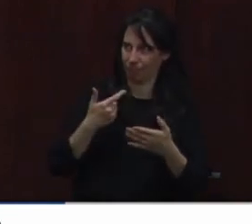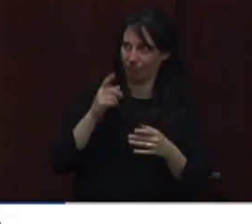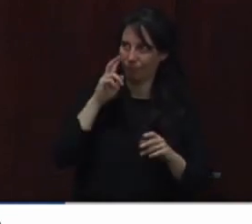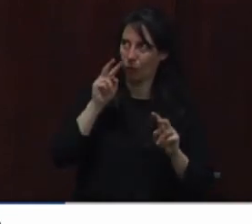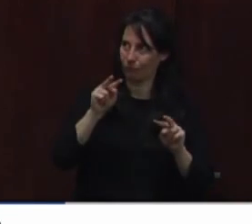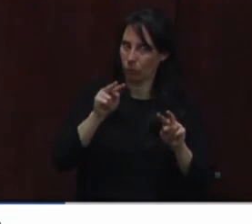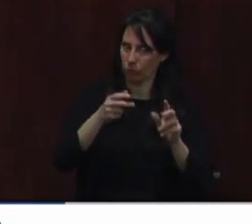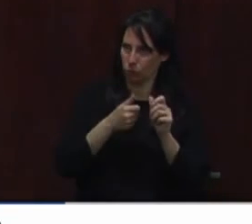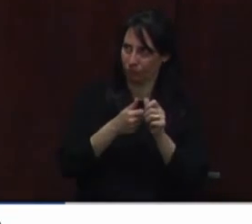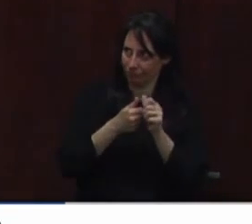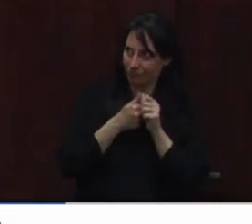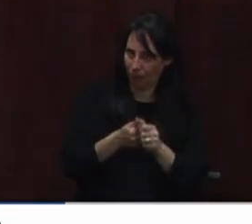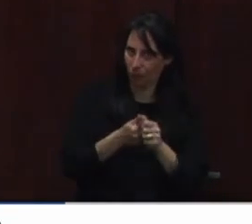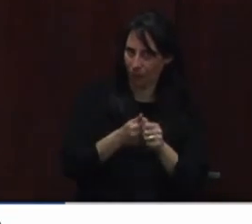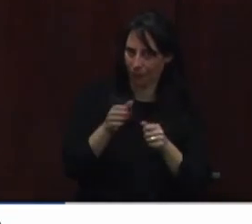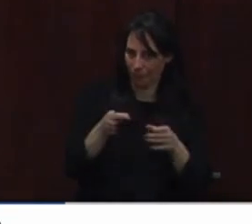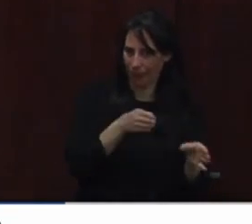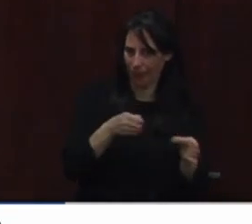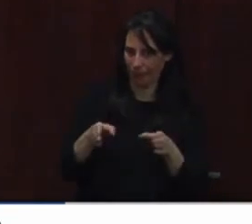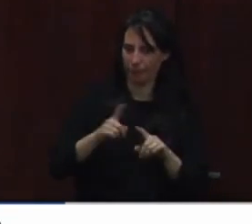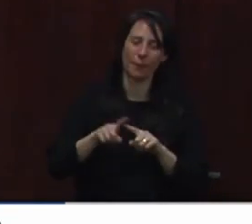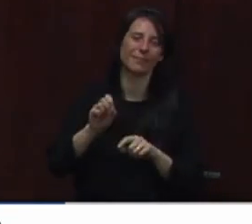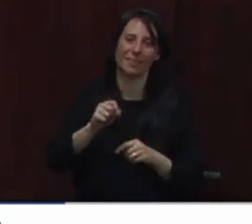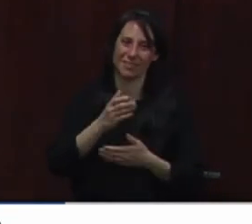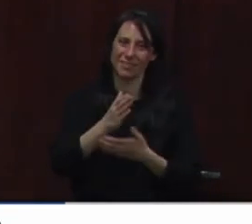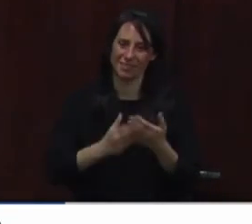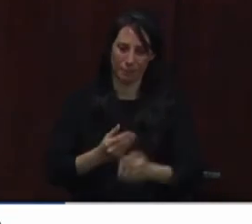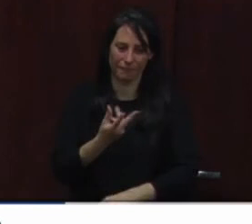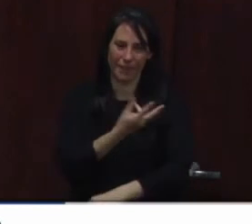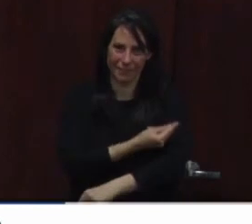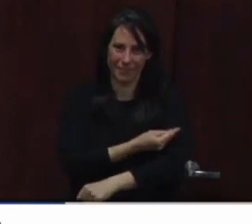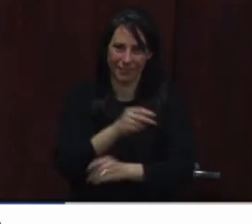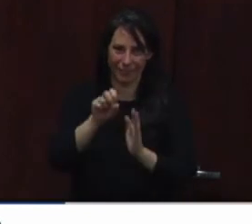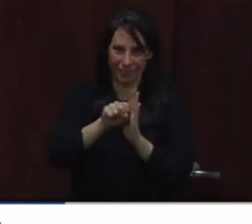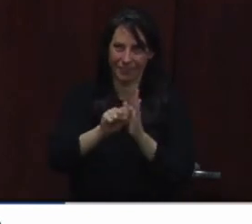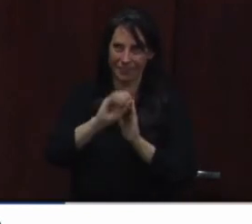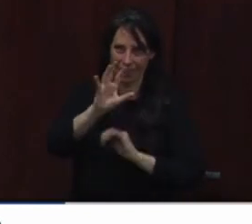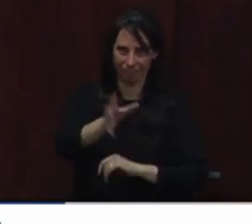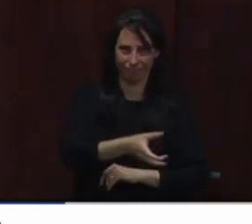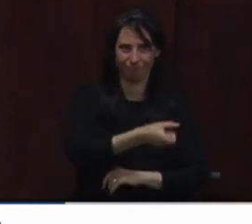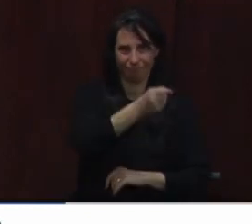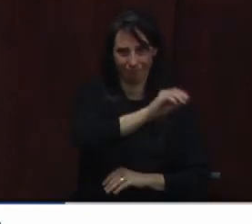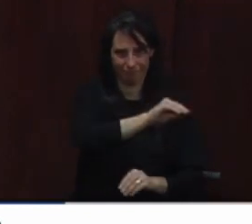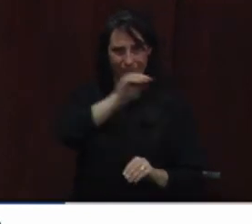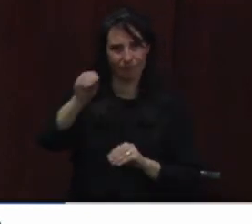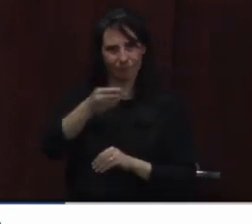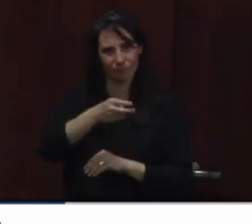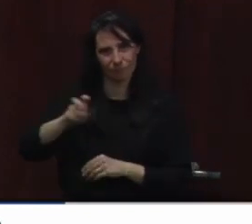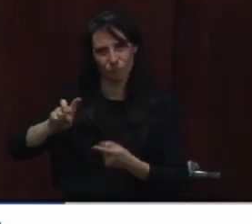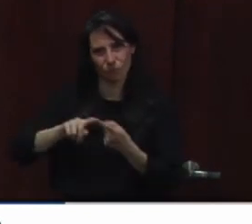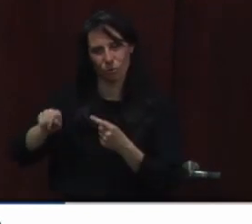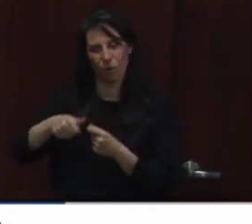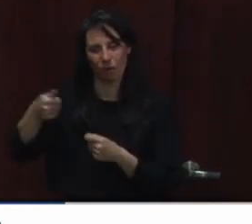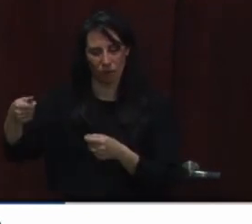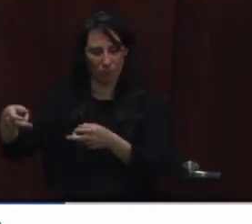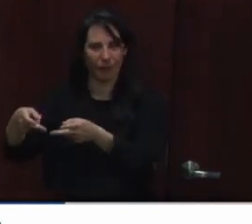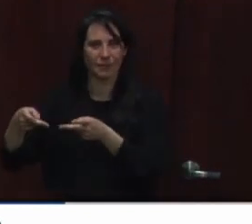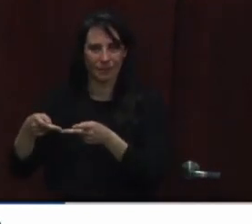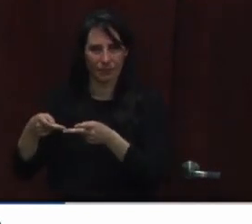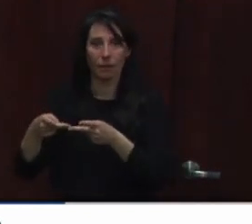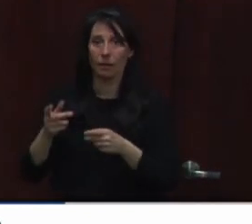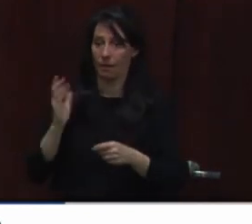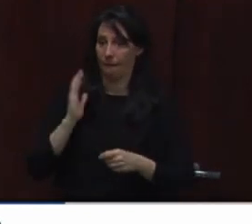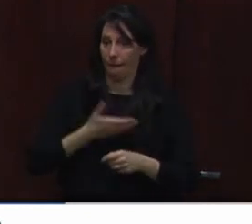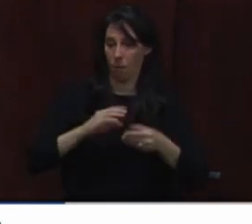was sent to larger sites to be able to push it out very quickly we did not see a decrease we got our